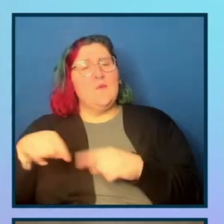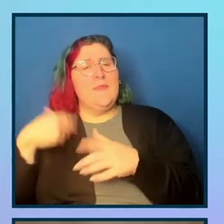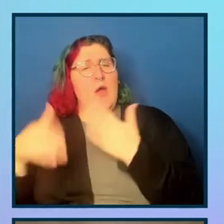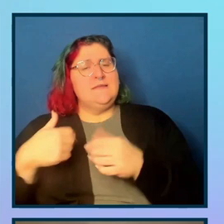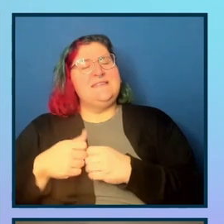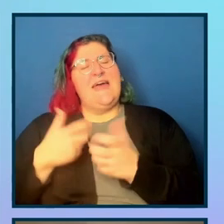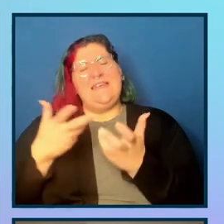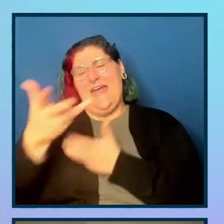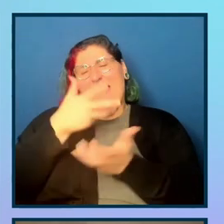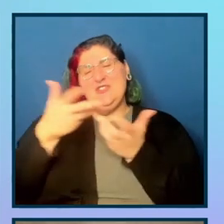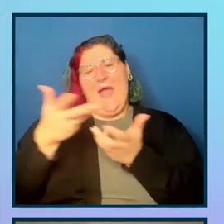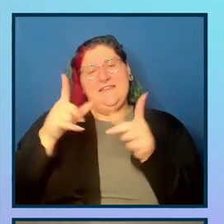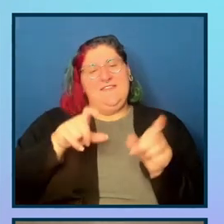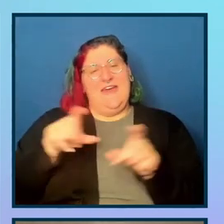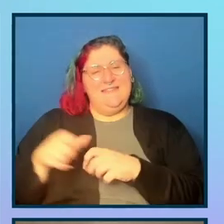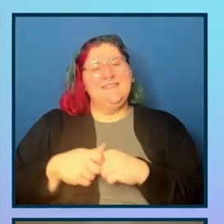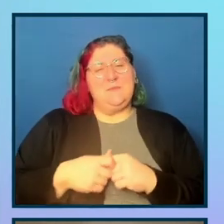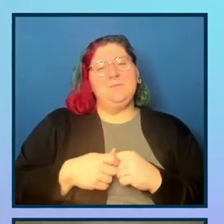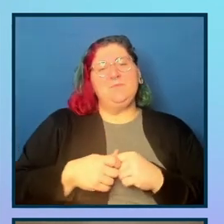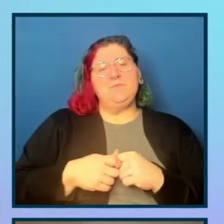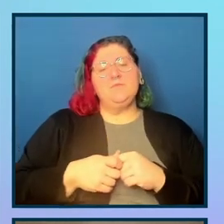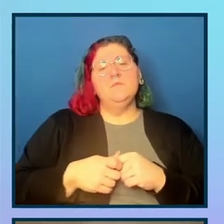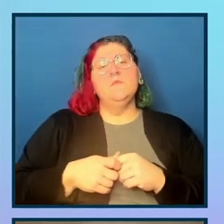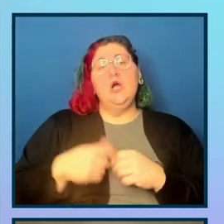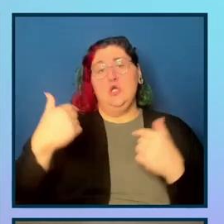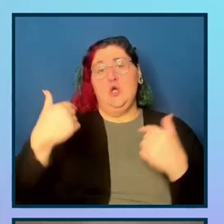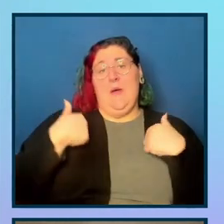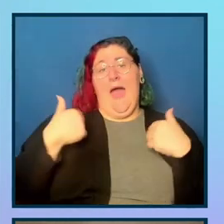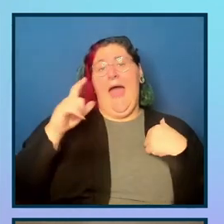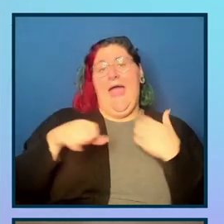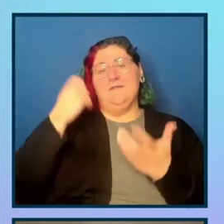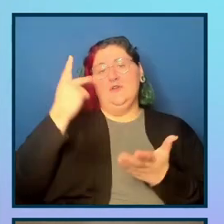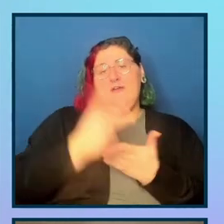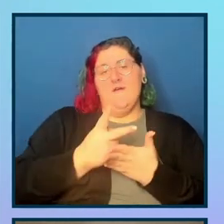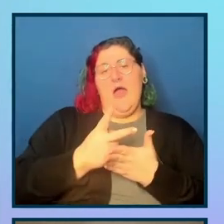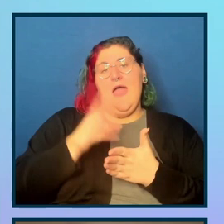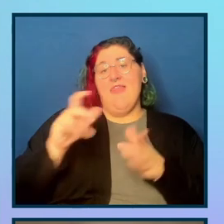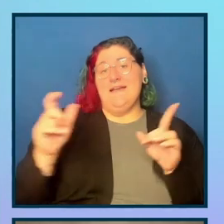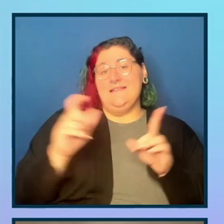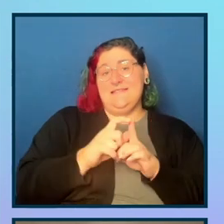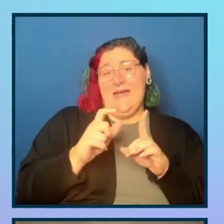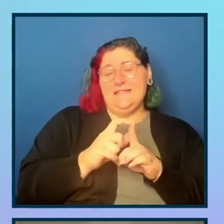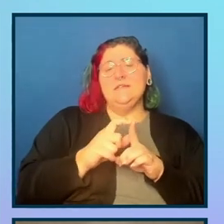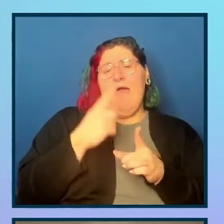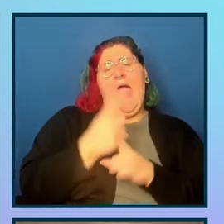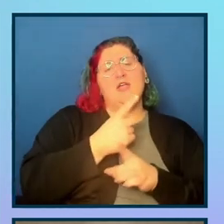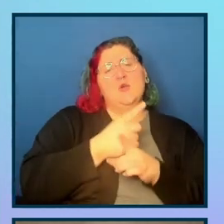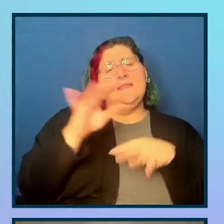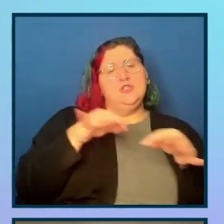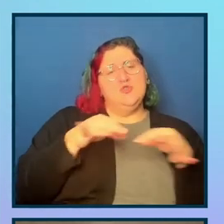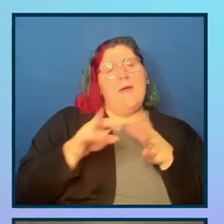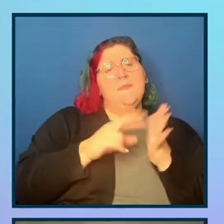testing of interactive elements. Um, so it's having me verify that the text individual accurately describes the elements meeting, which I think is great.